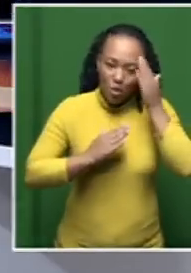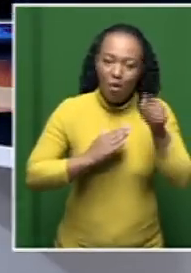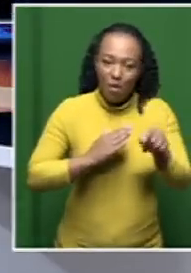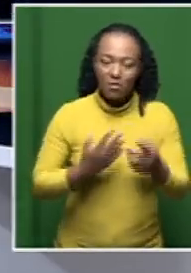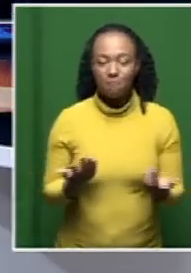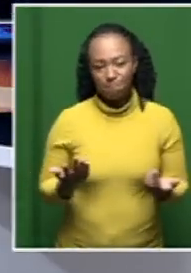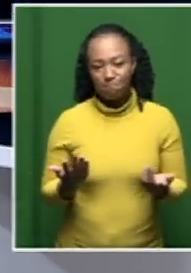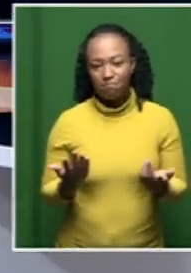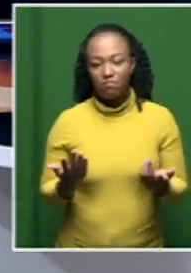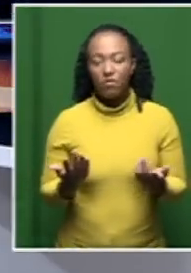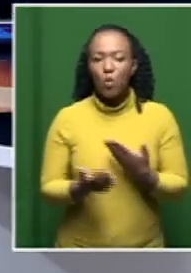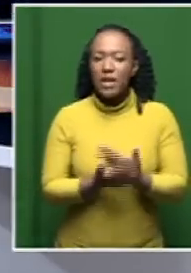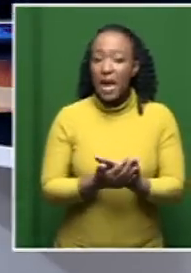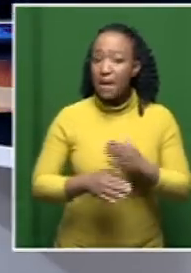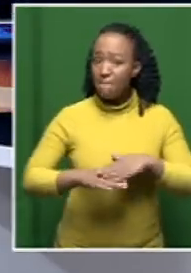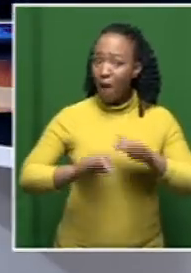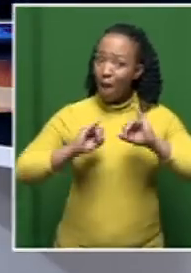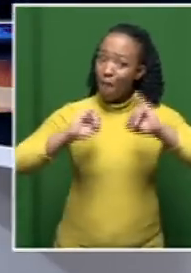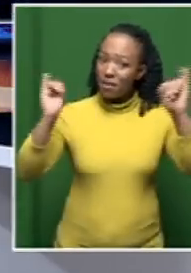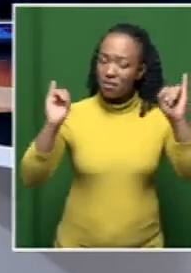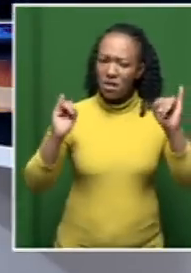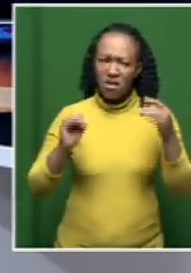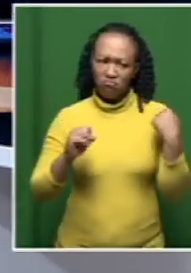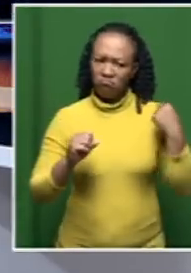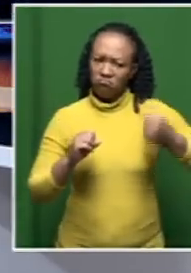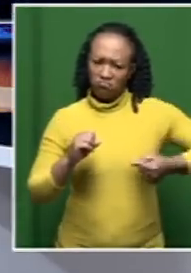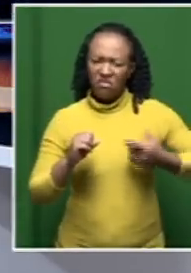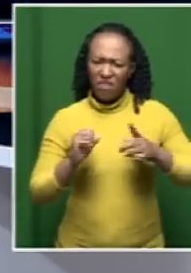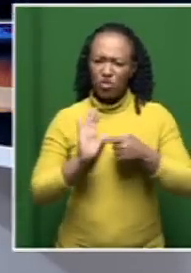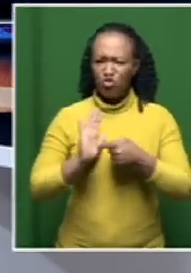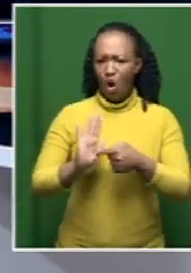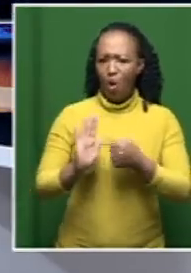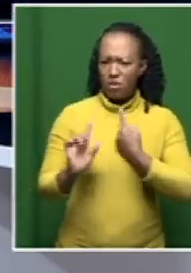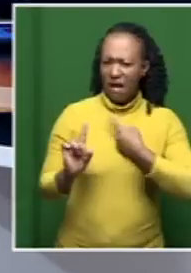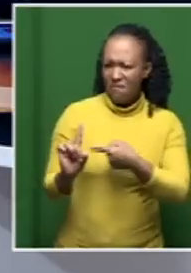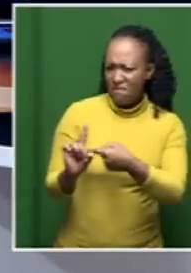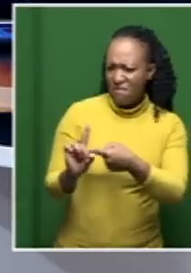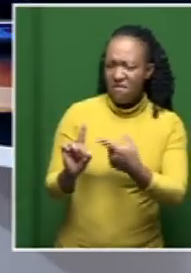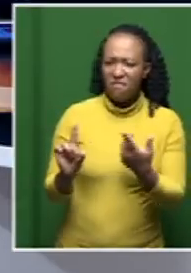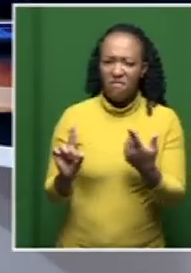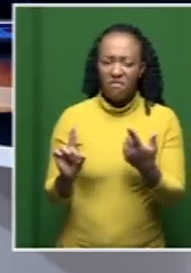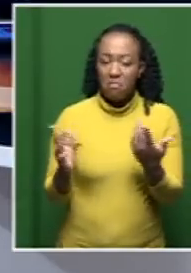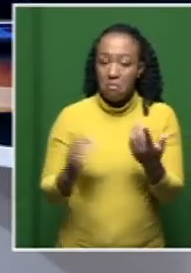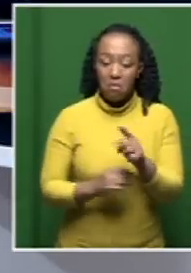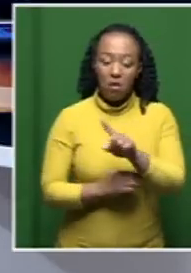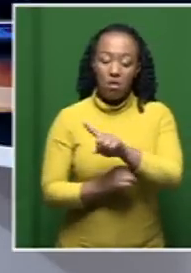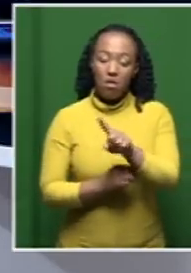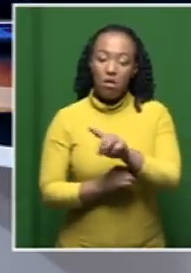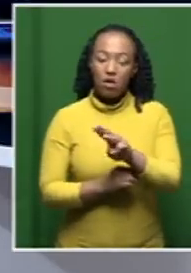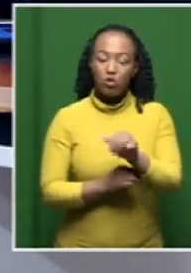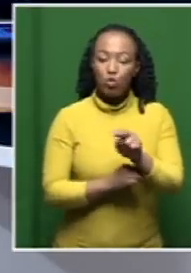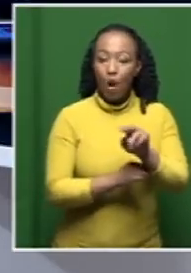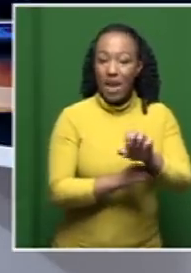could do much worse. So he's proven himself. It's going to be interesting for me to see whether Arthur Zwane, who's